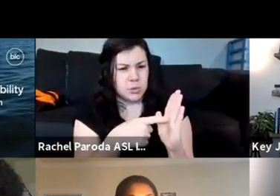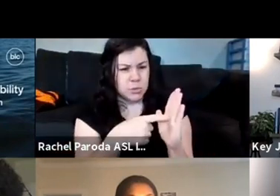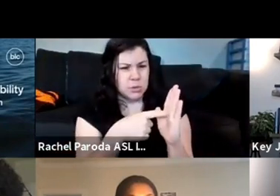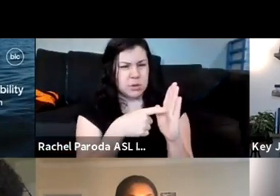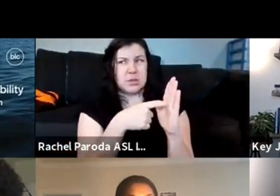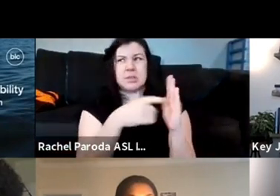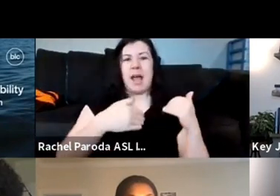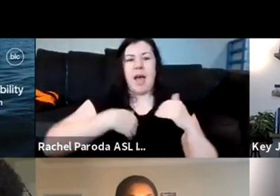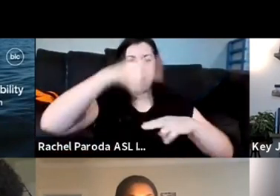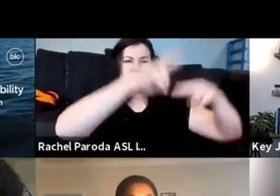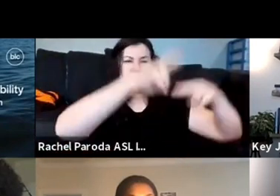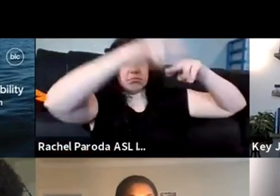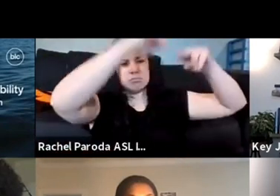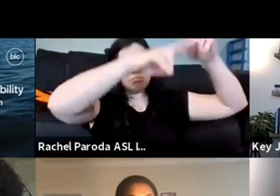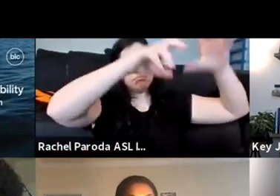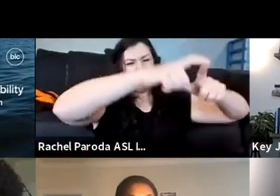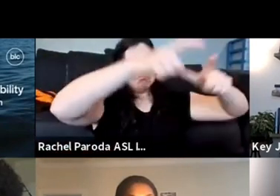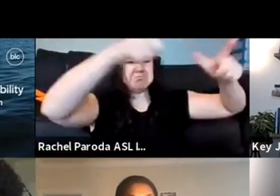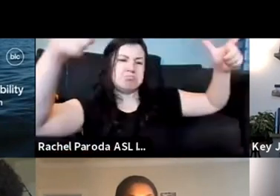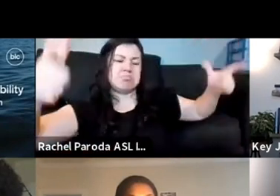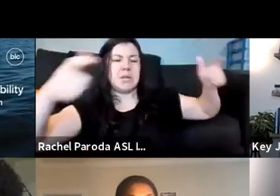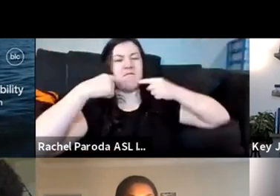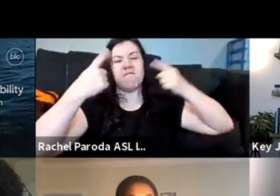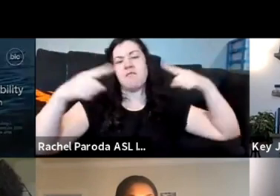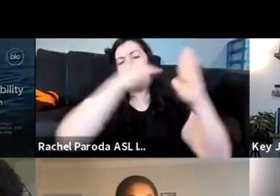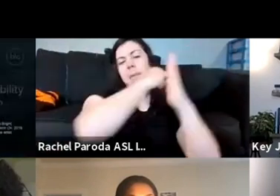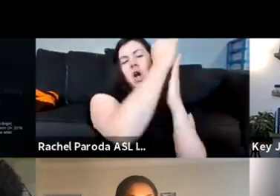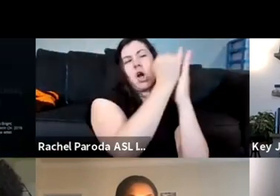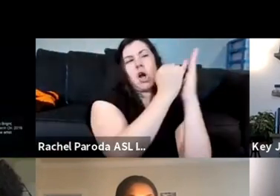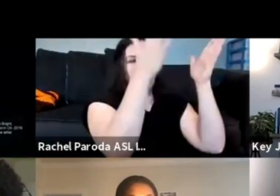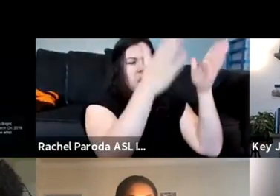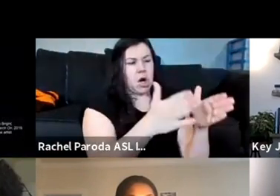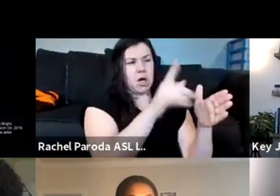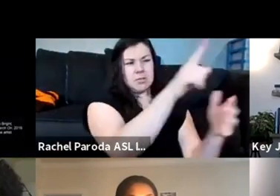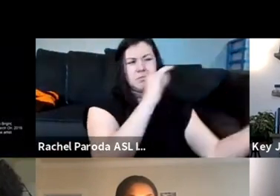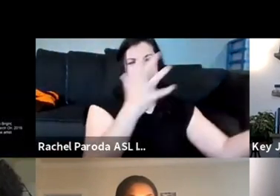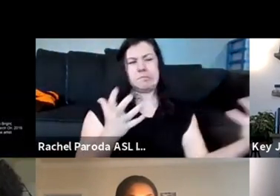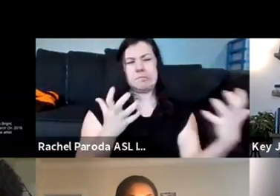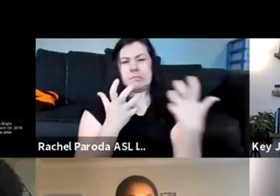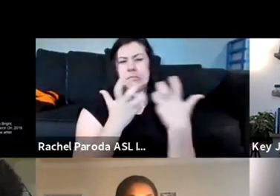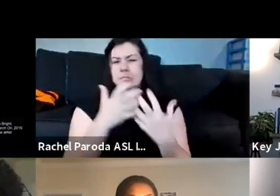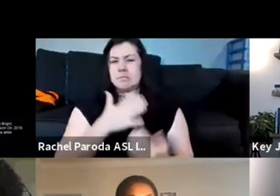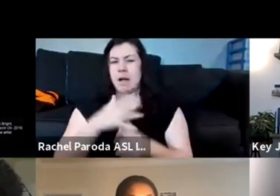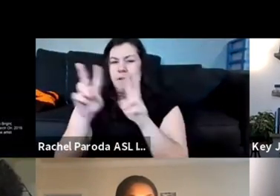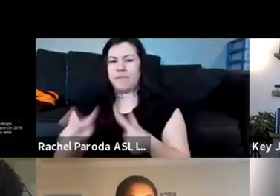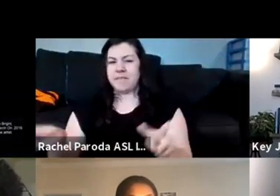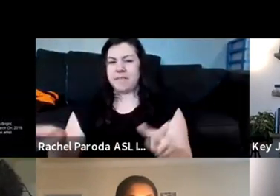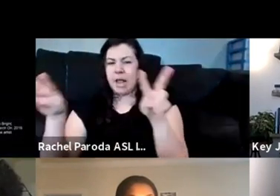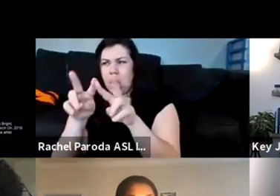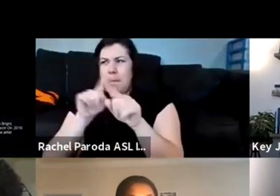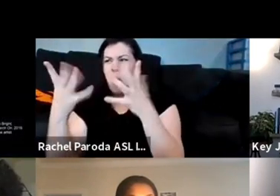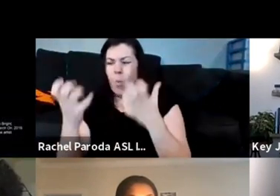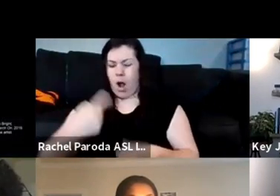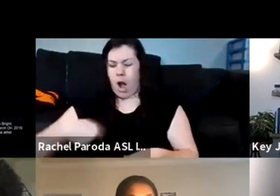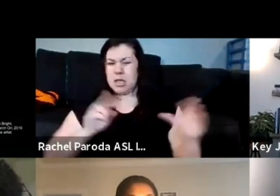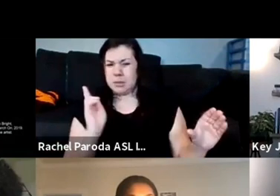these big exhibits with artists that didn't align with the things that we were doing but they would invite us to come and you know like participate in